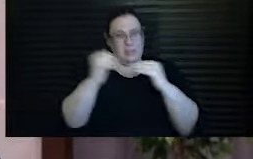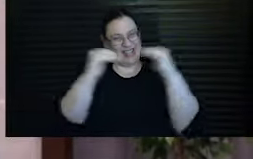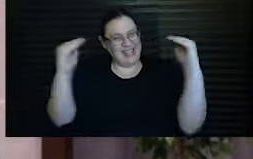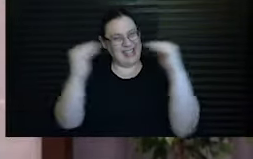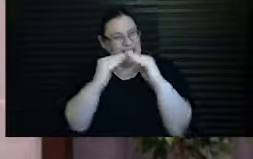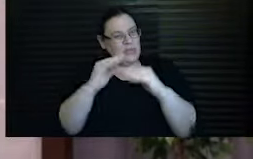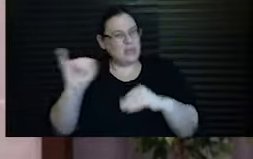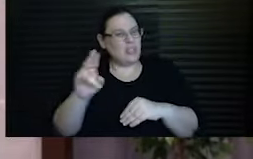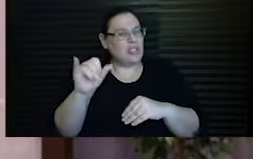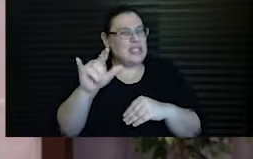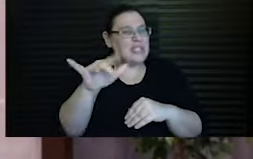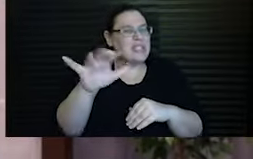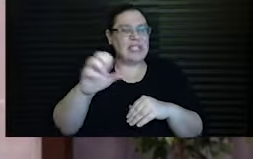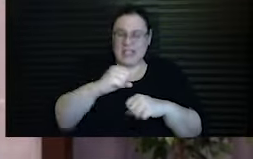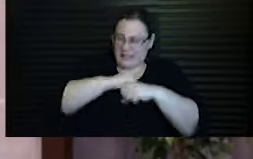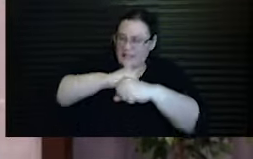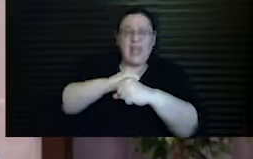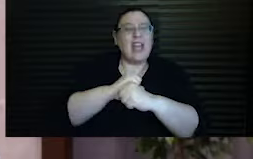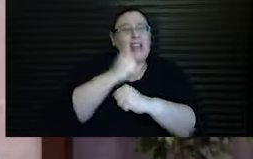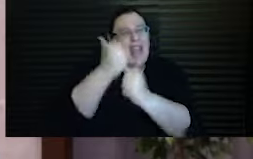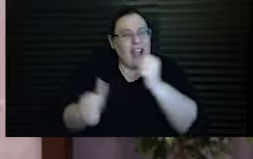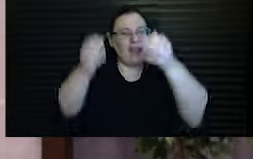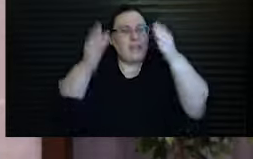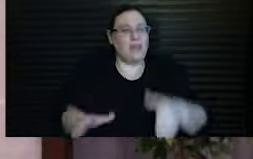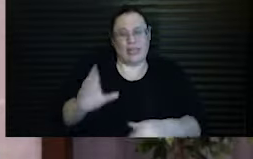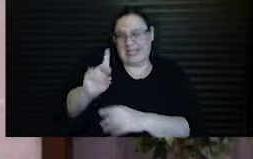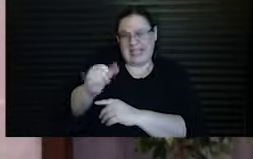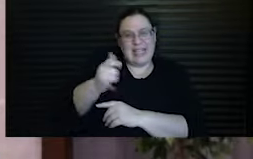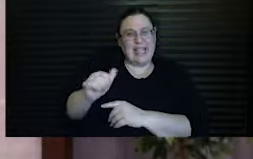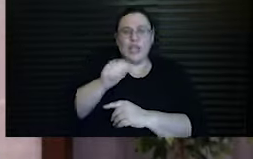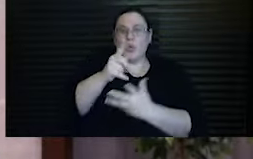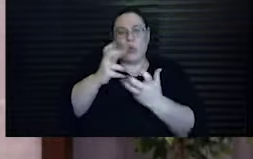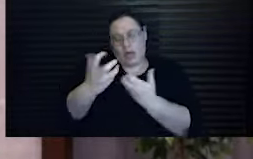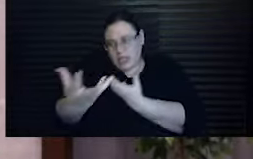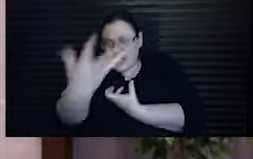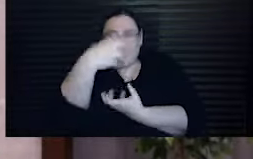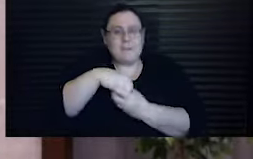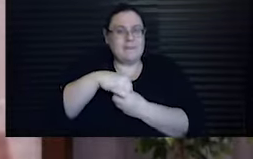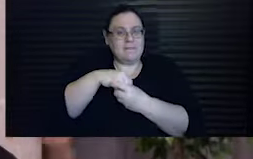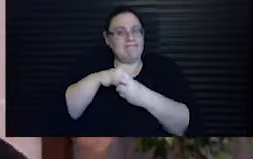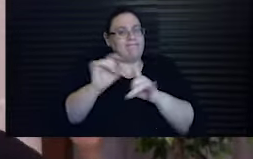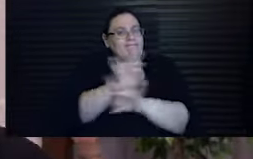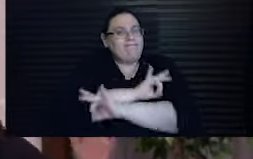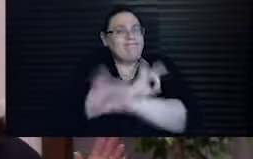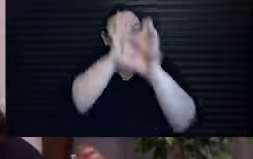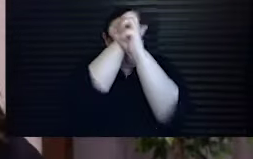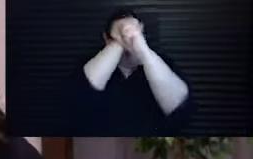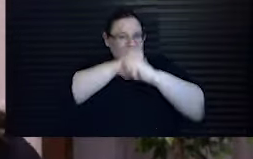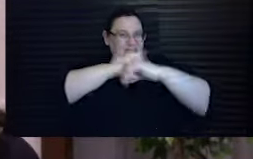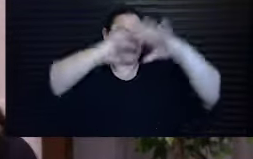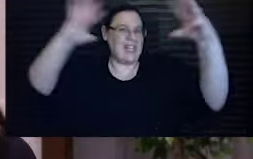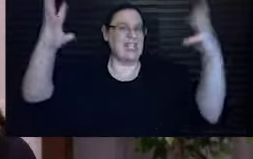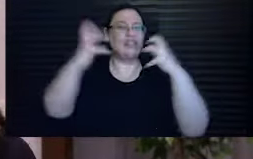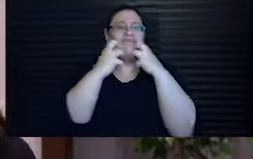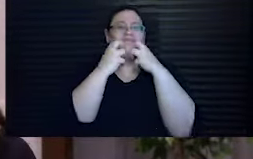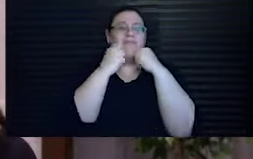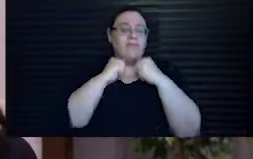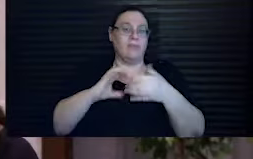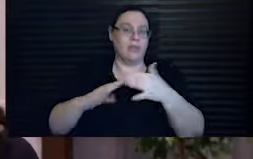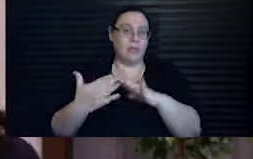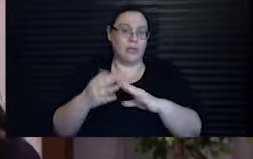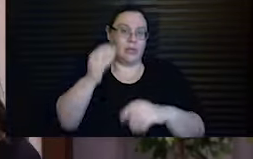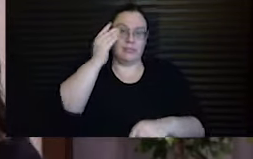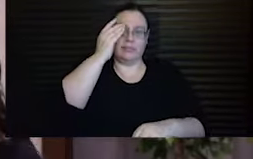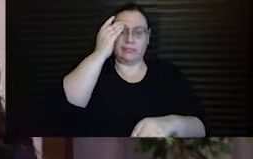equal justice, that defends the dignity of every single person, that strives to embody that great vision of beloved community.